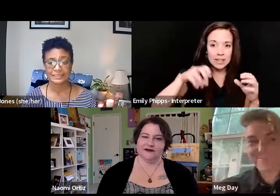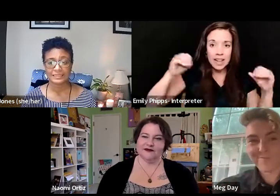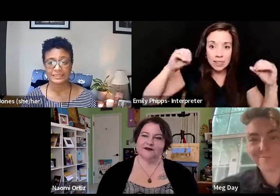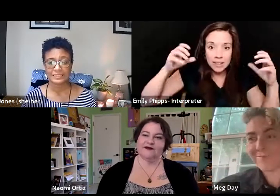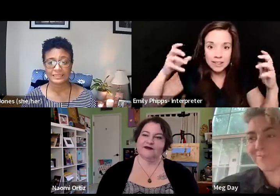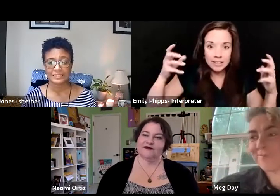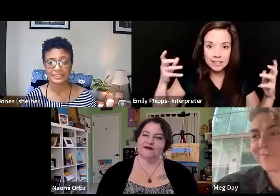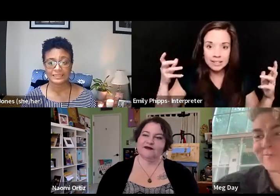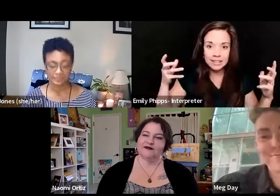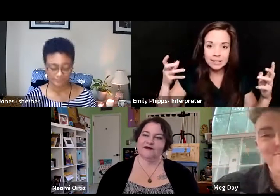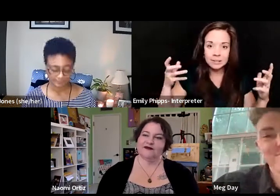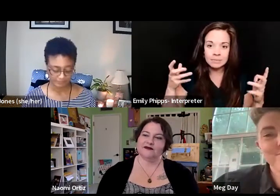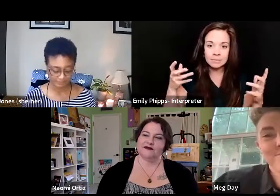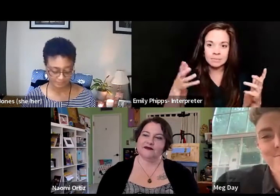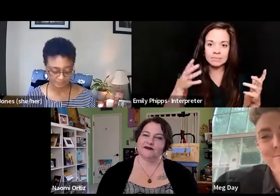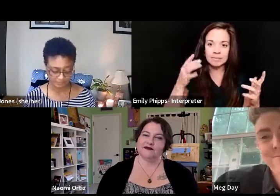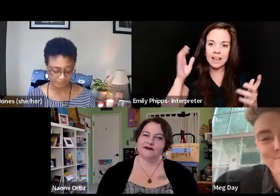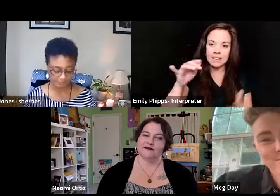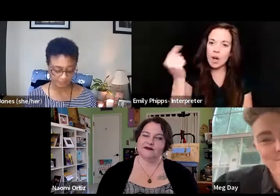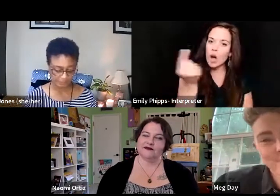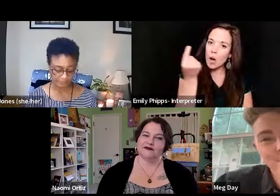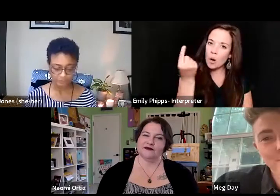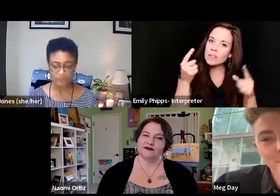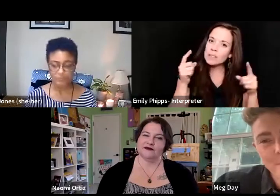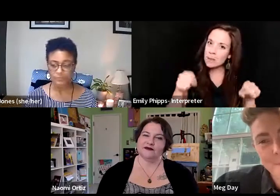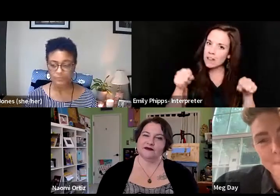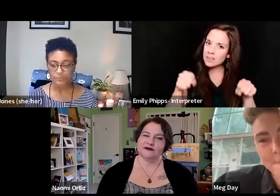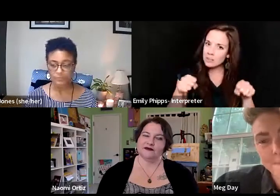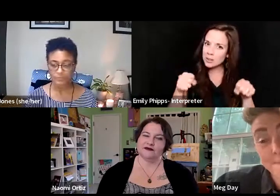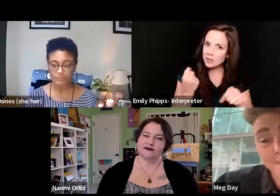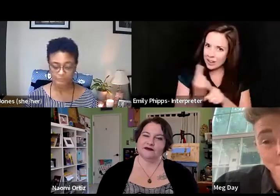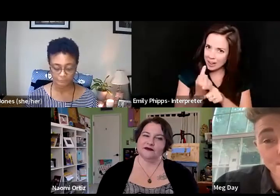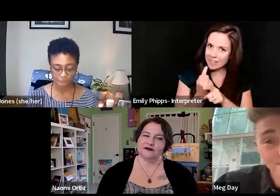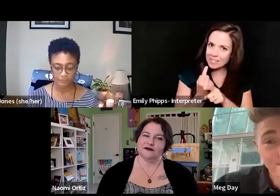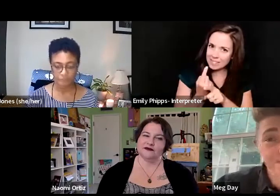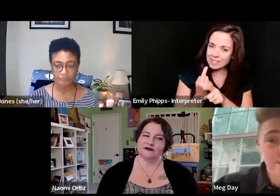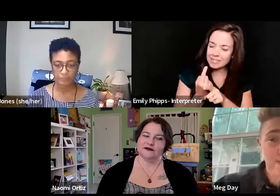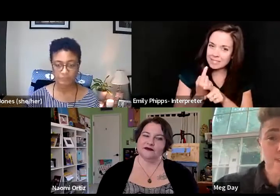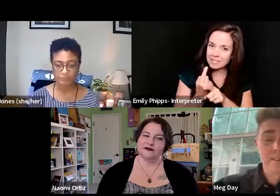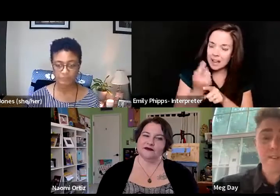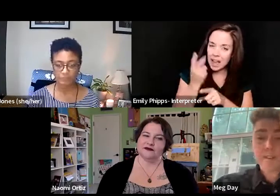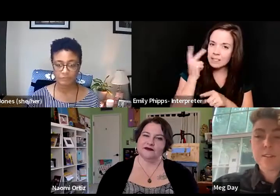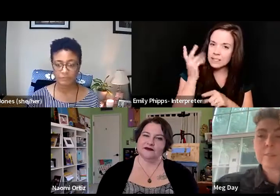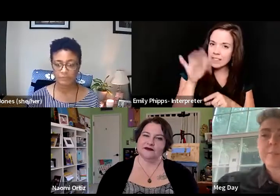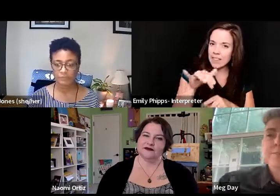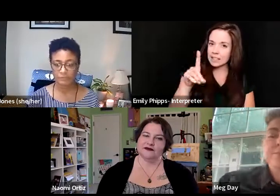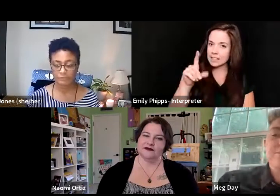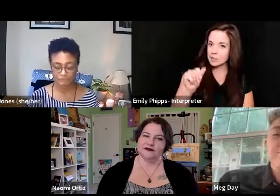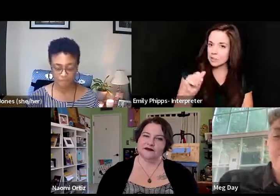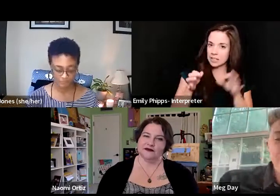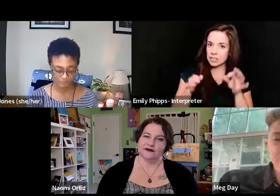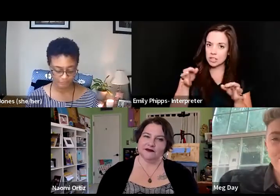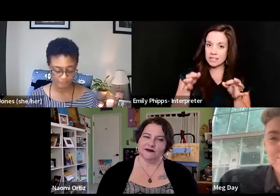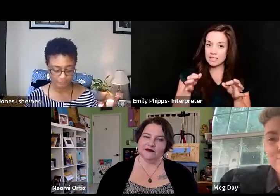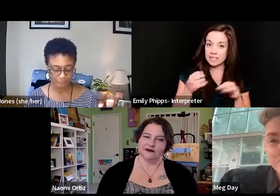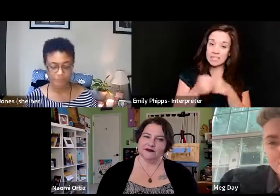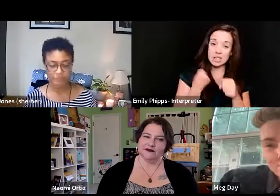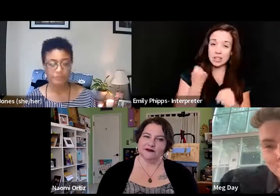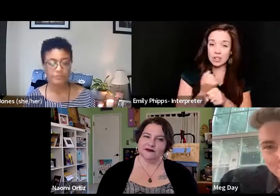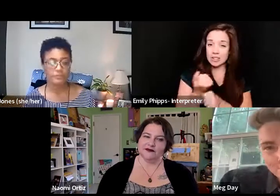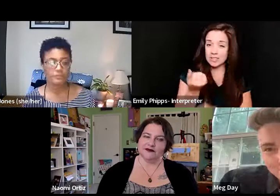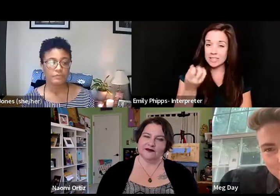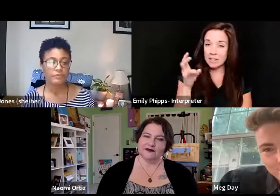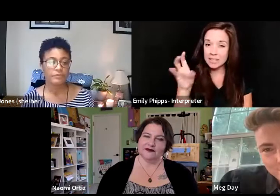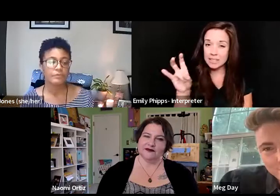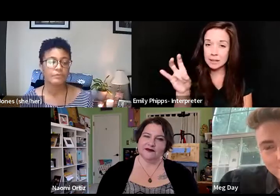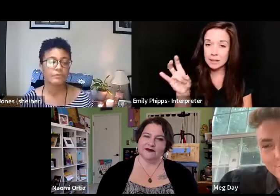And that's always possible, right? Like, I mean, I've seen that as disability justice hits like year 17 of the